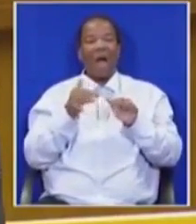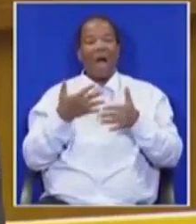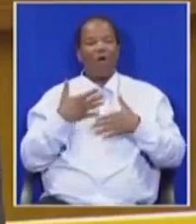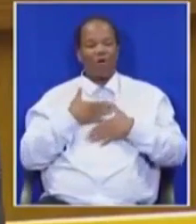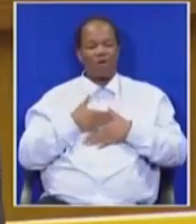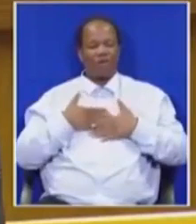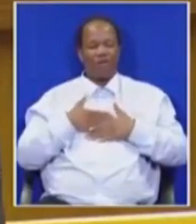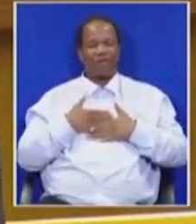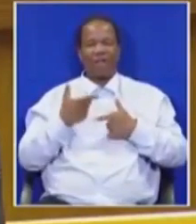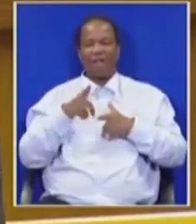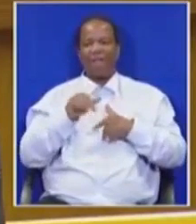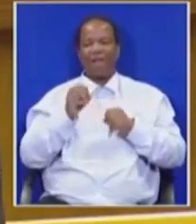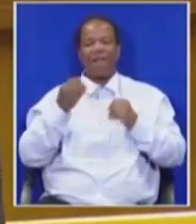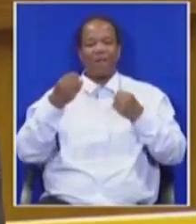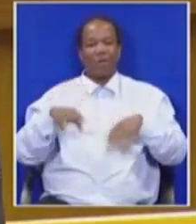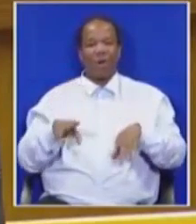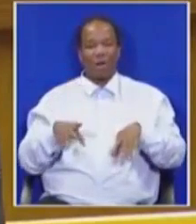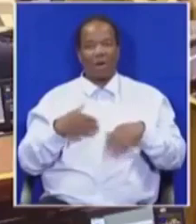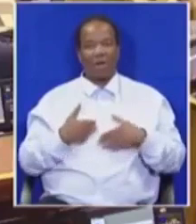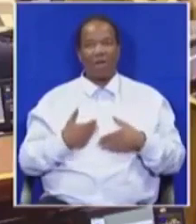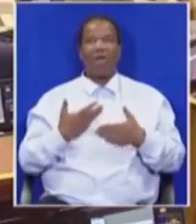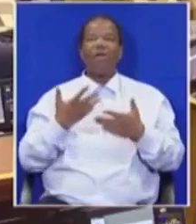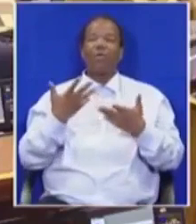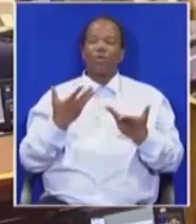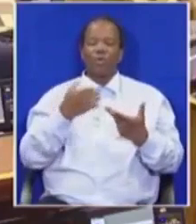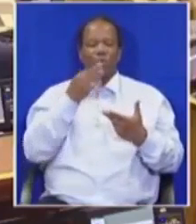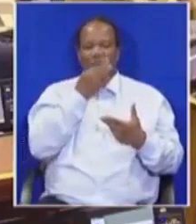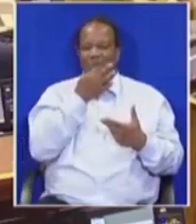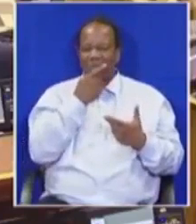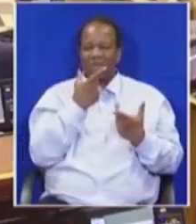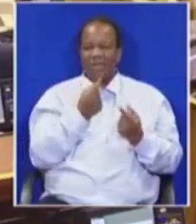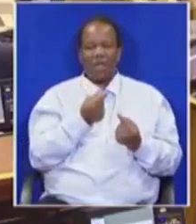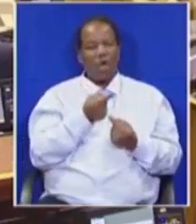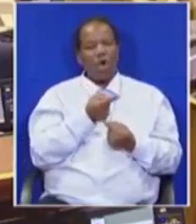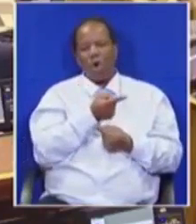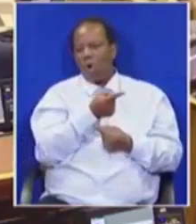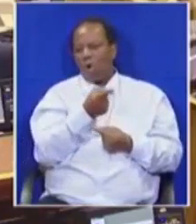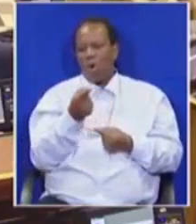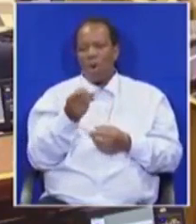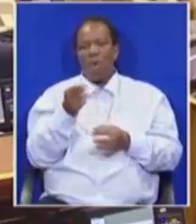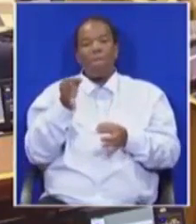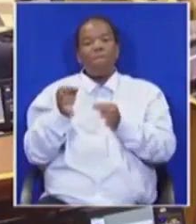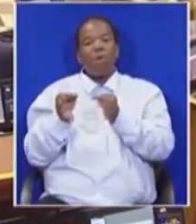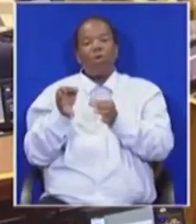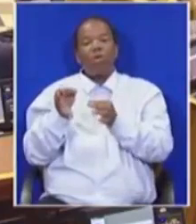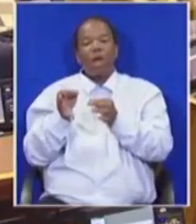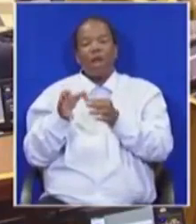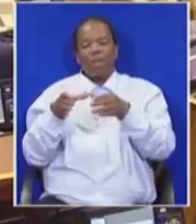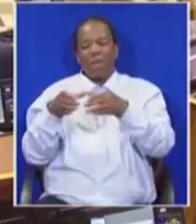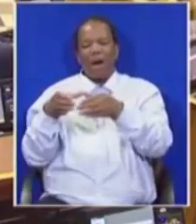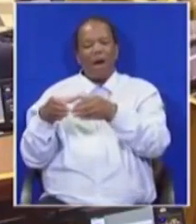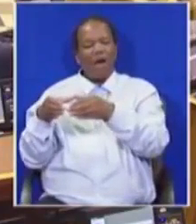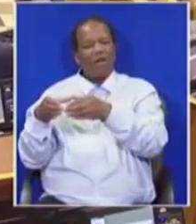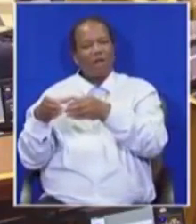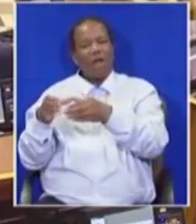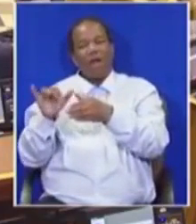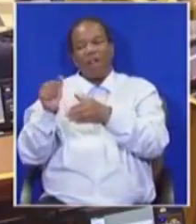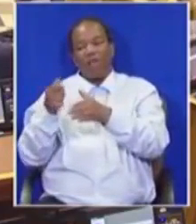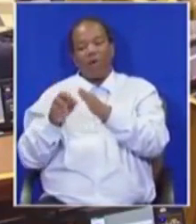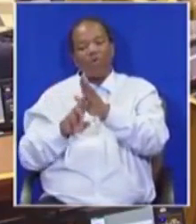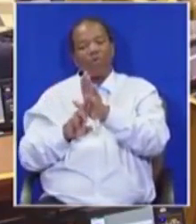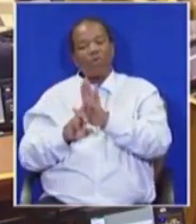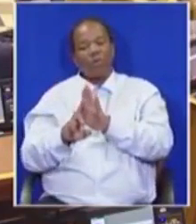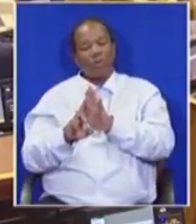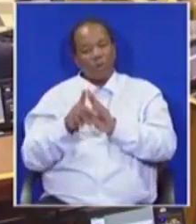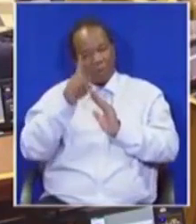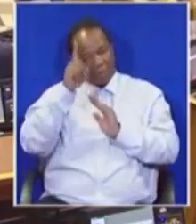it means to lose land. So we are saying to all political parties, particularly the ones that represent black